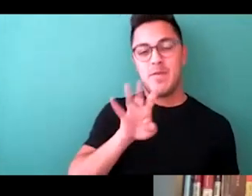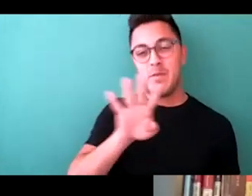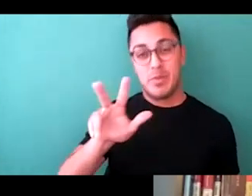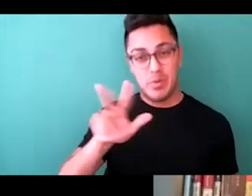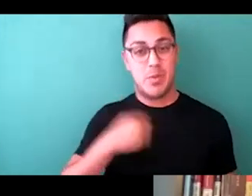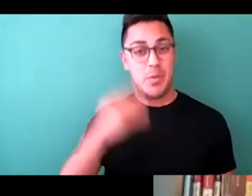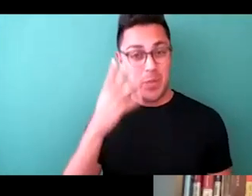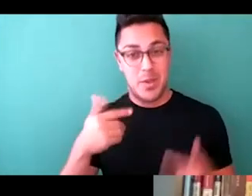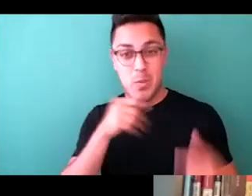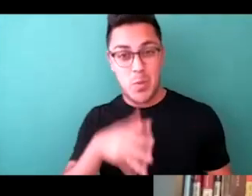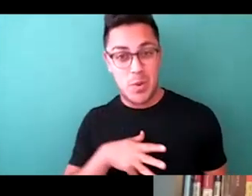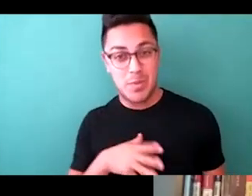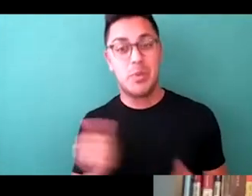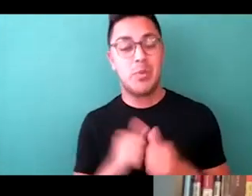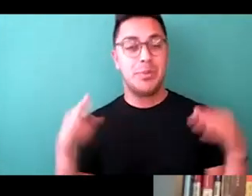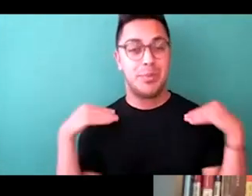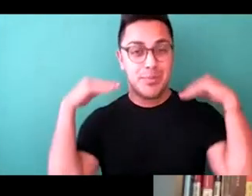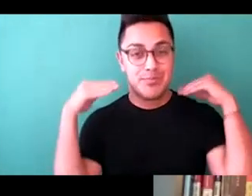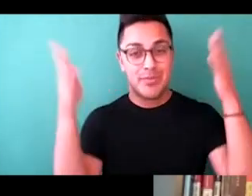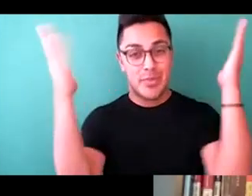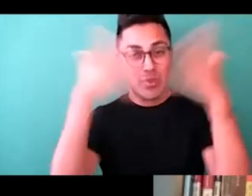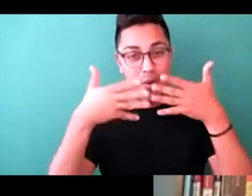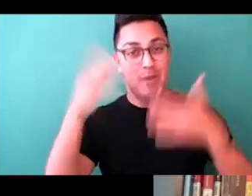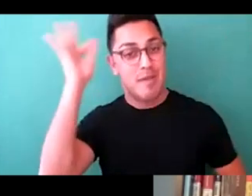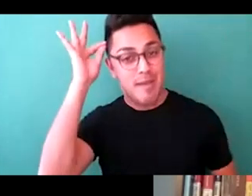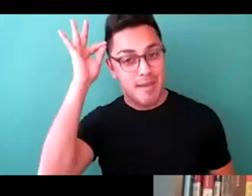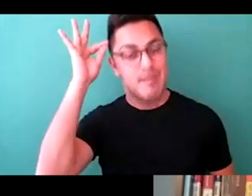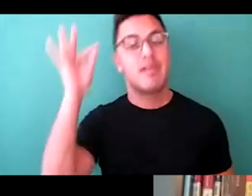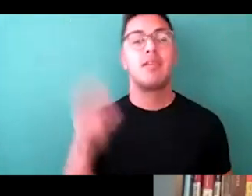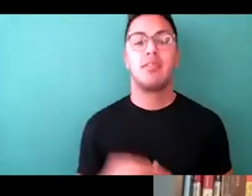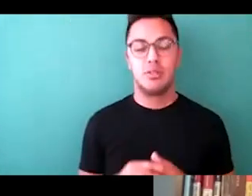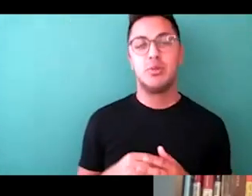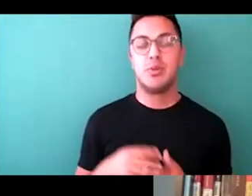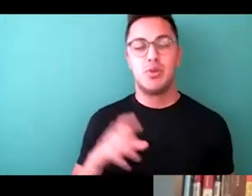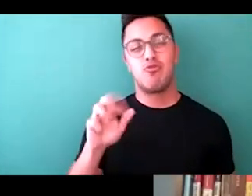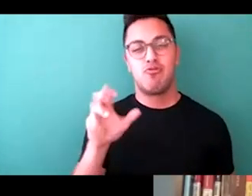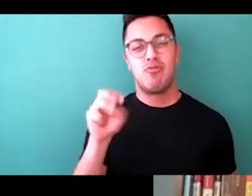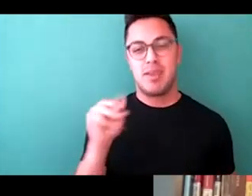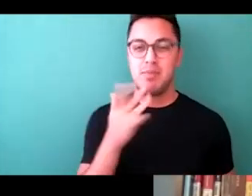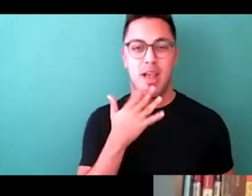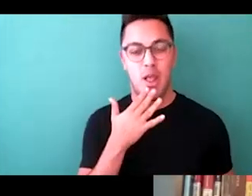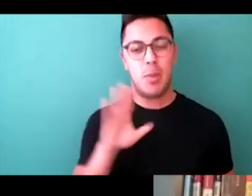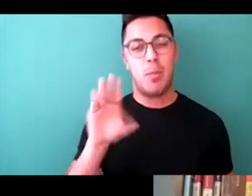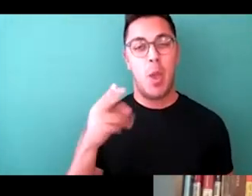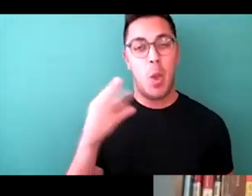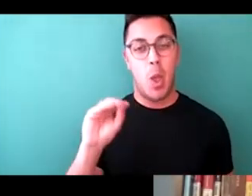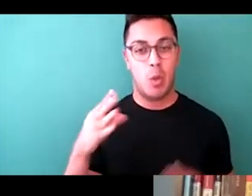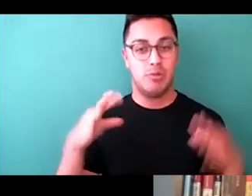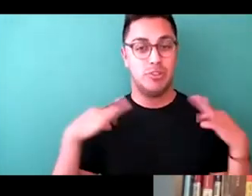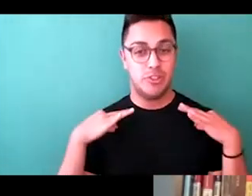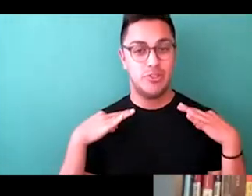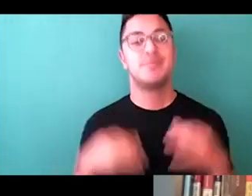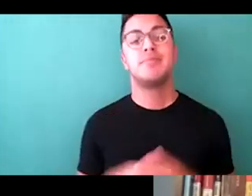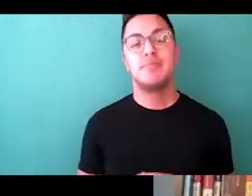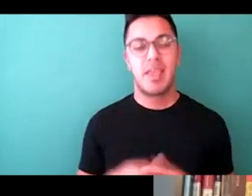with short, dark hair and a sort of cream-colored boho-style top, sitting in front of a few bookcases